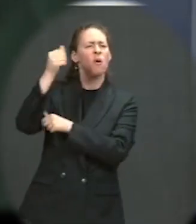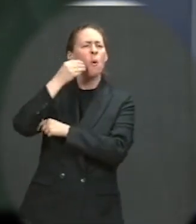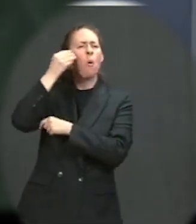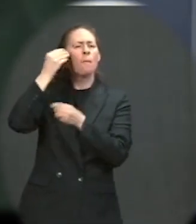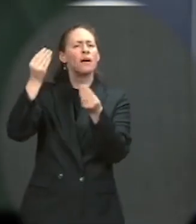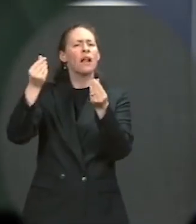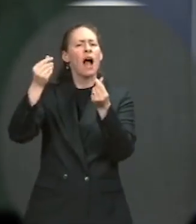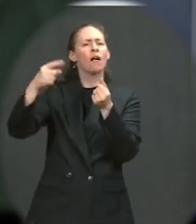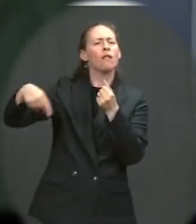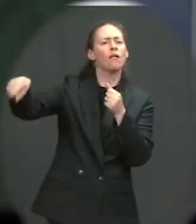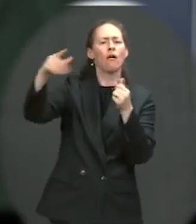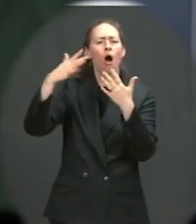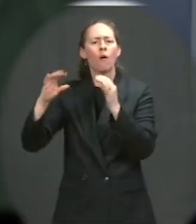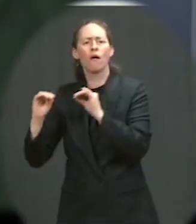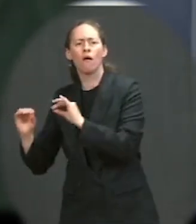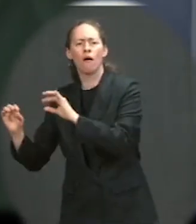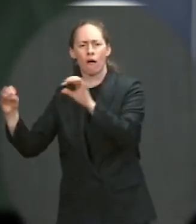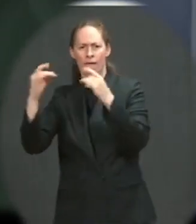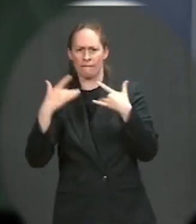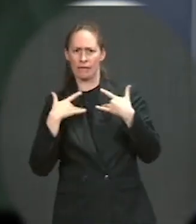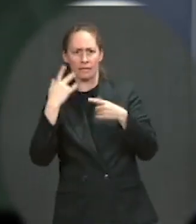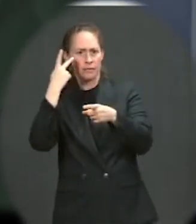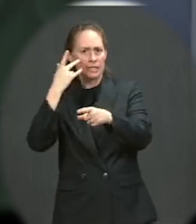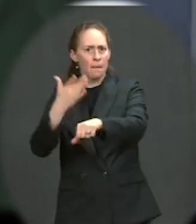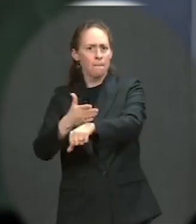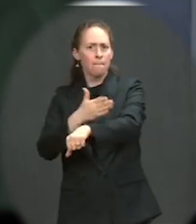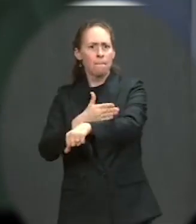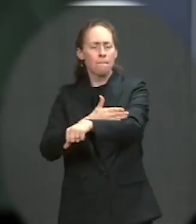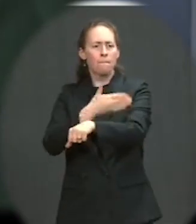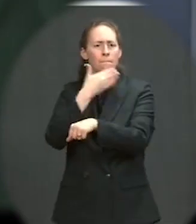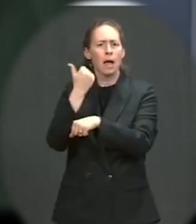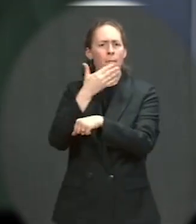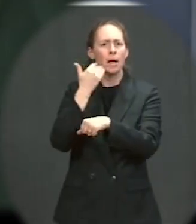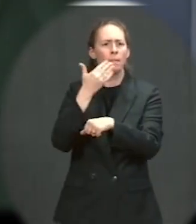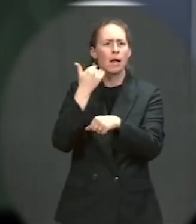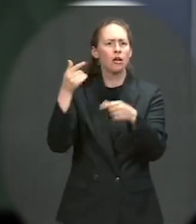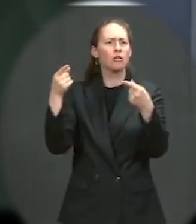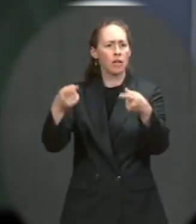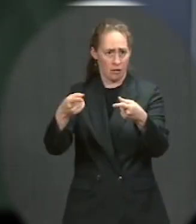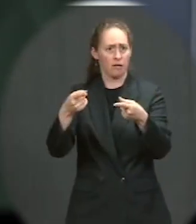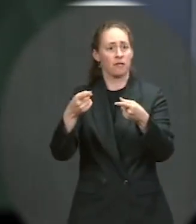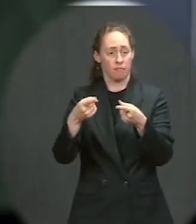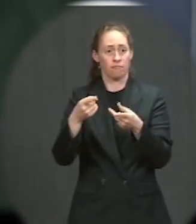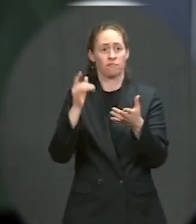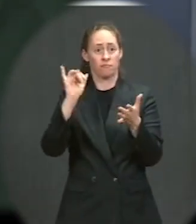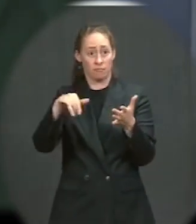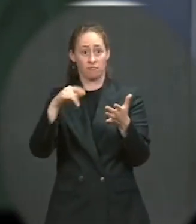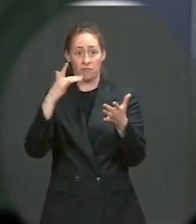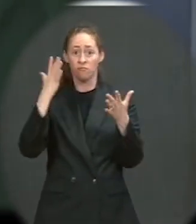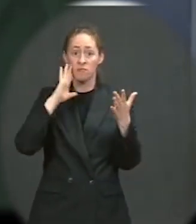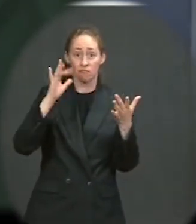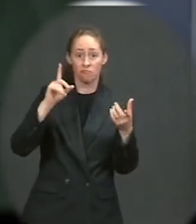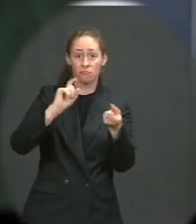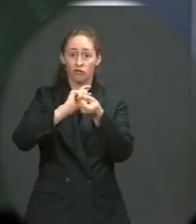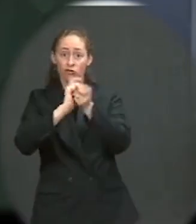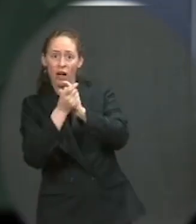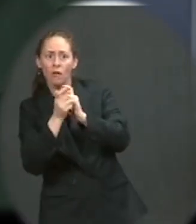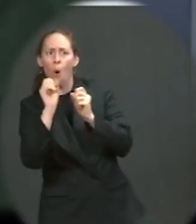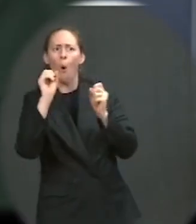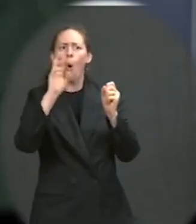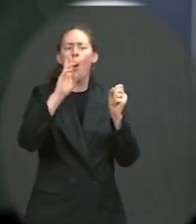look at progress that's been made is going to prevent or change what the former president of the United States does when he goes to the border in a couple of days.